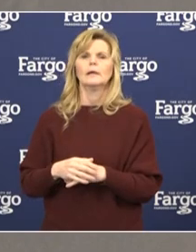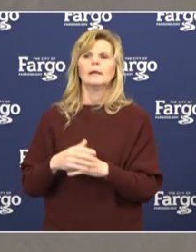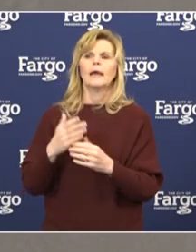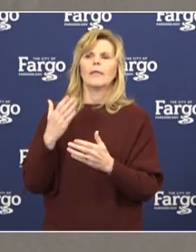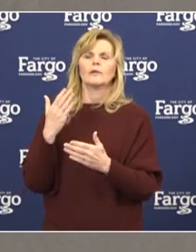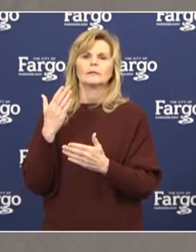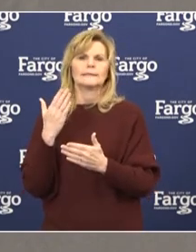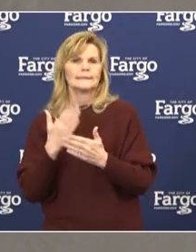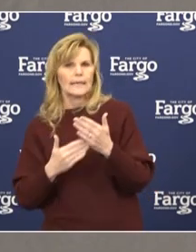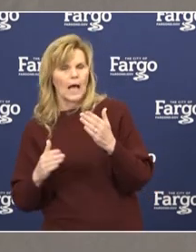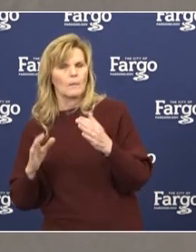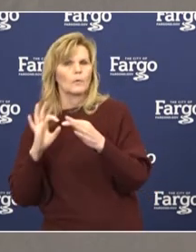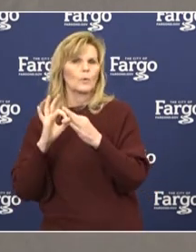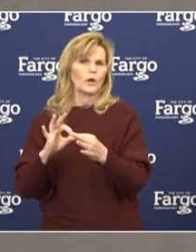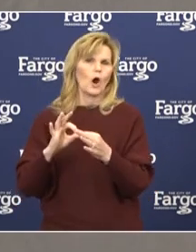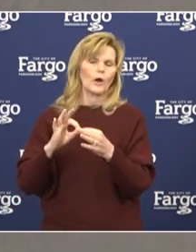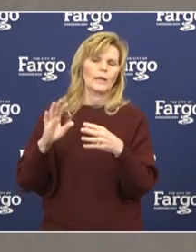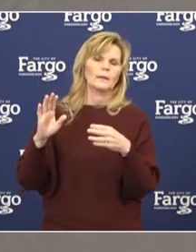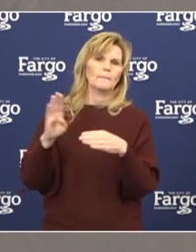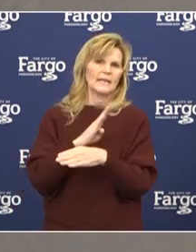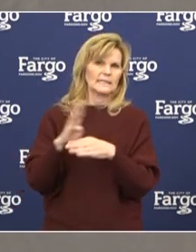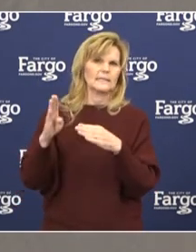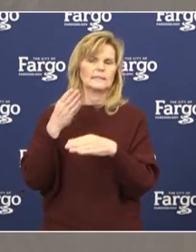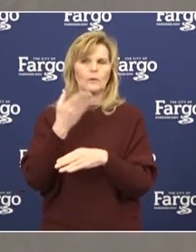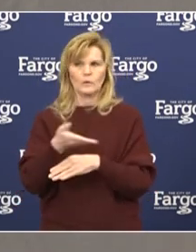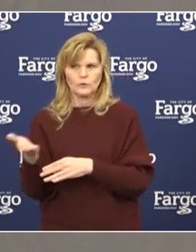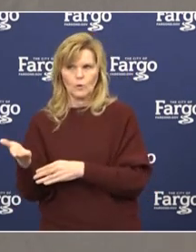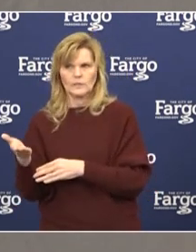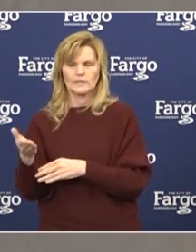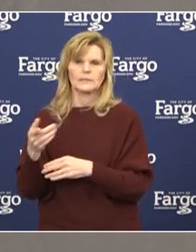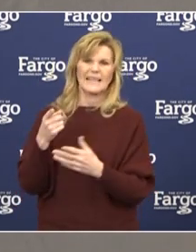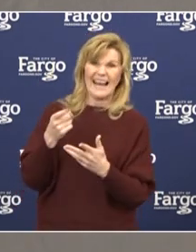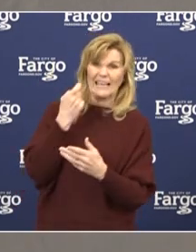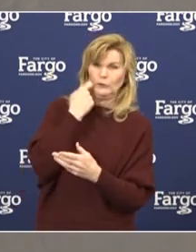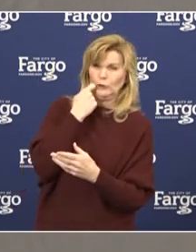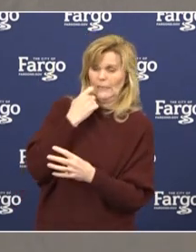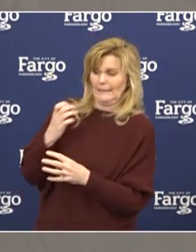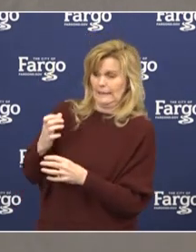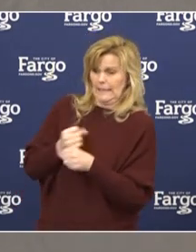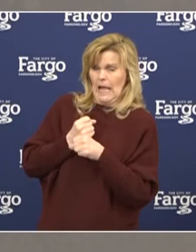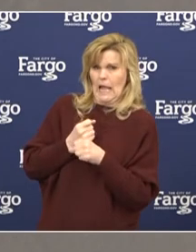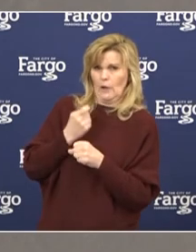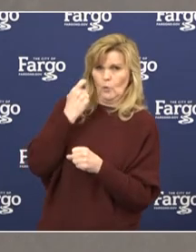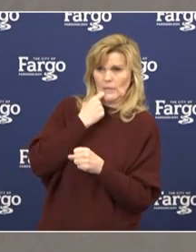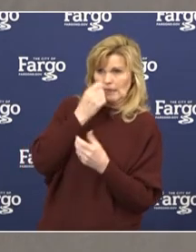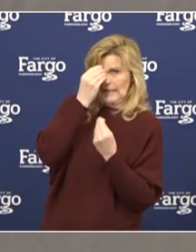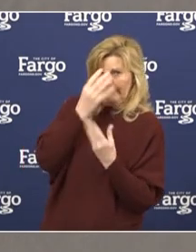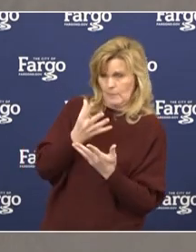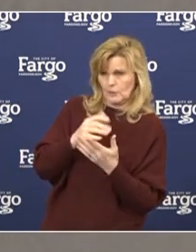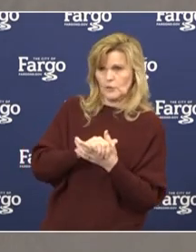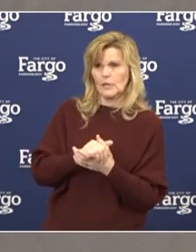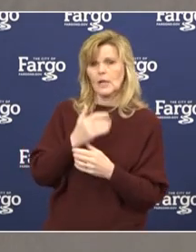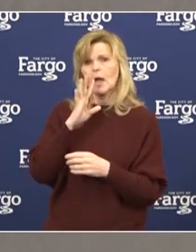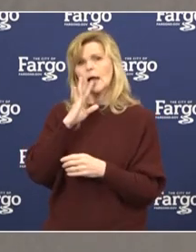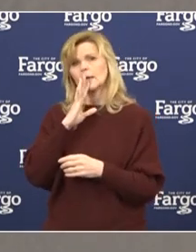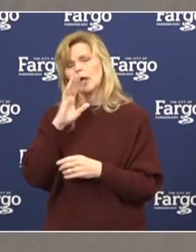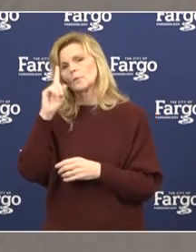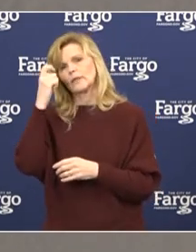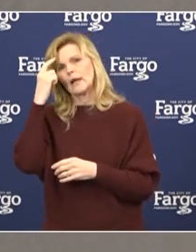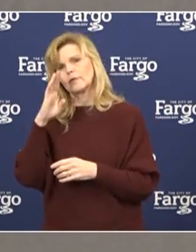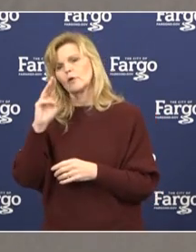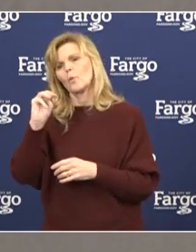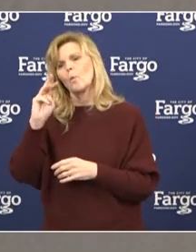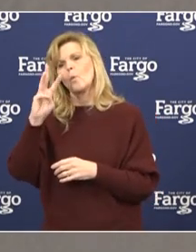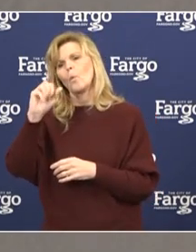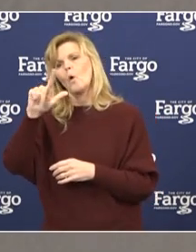business and employee resources. This is also pretty hot off the presses. I did speak with Governor Walz this morning.